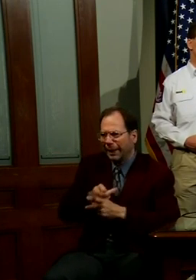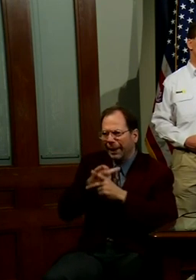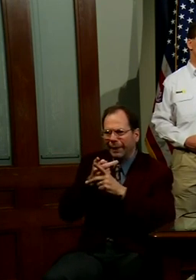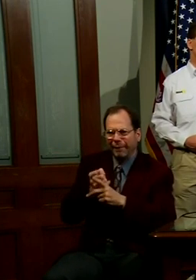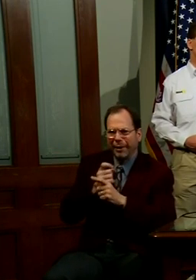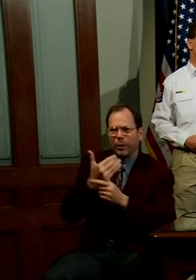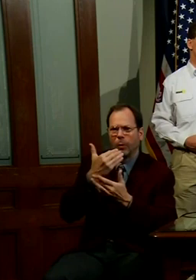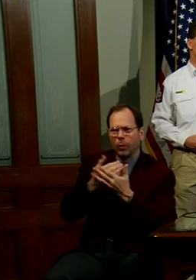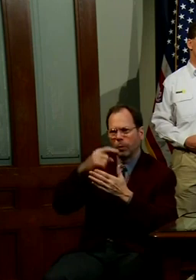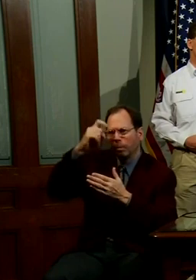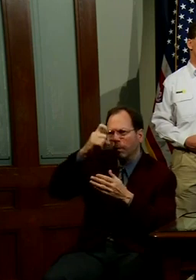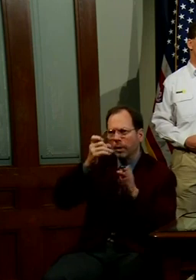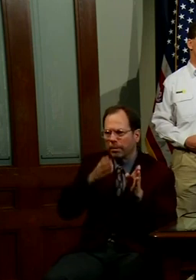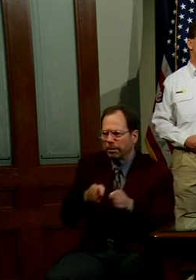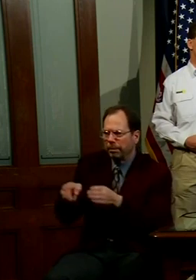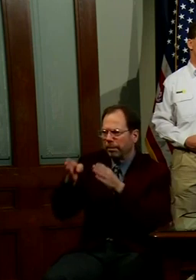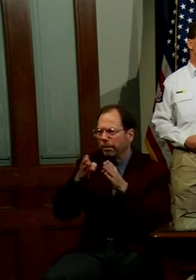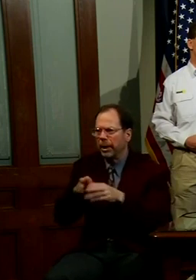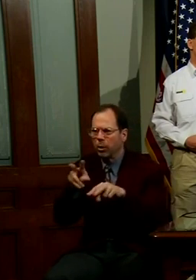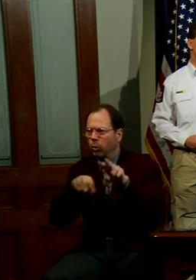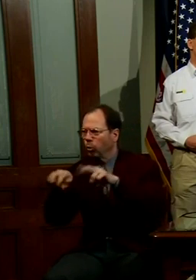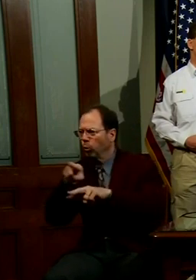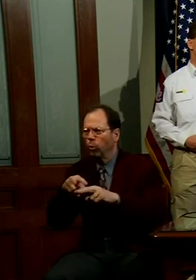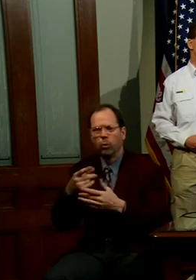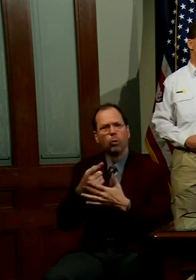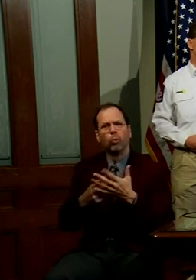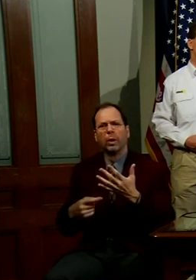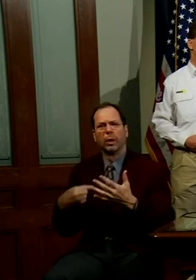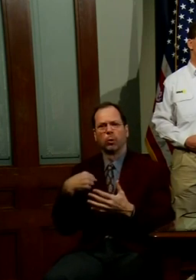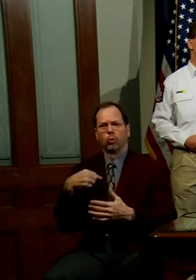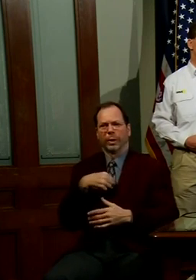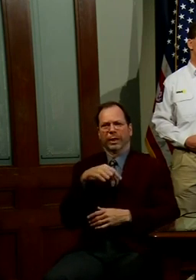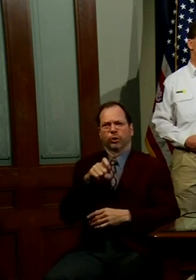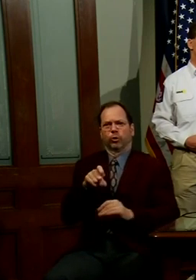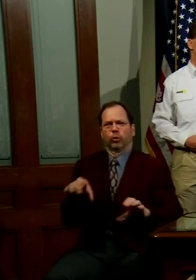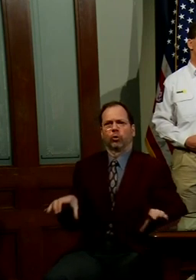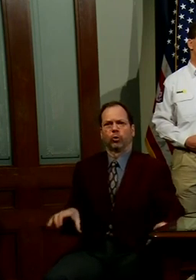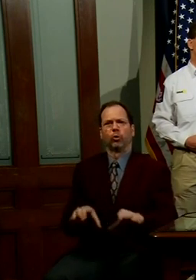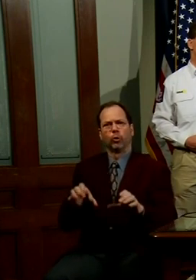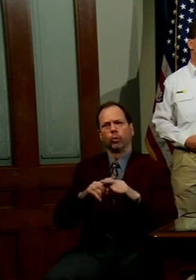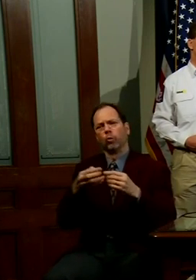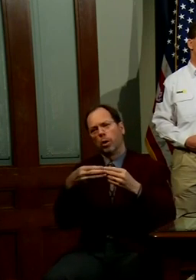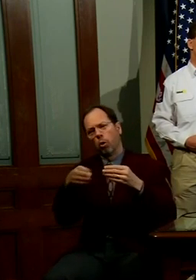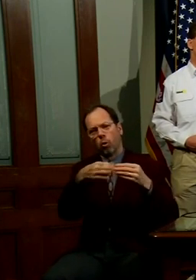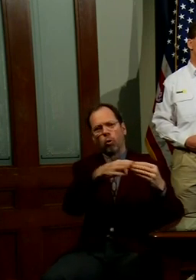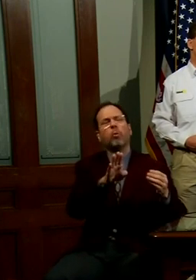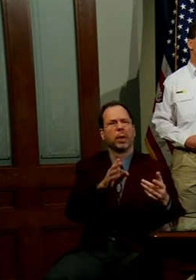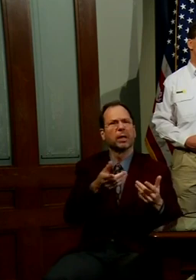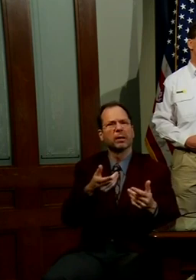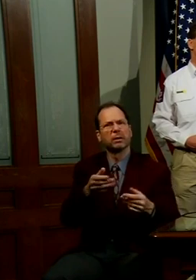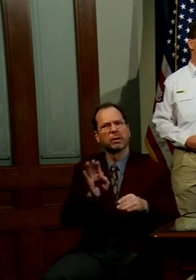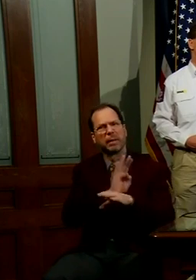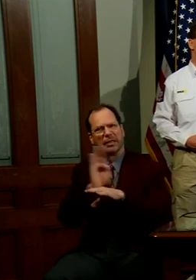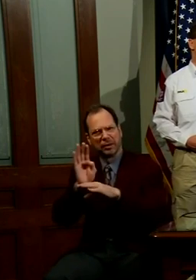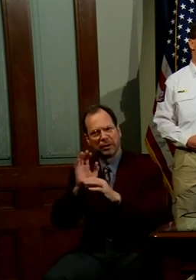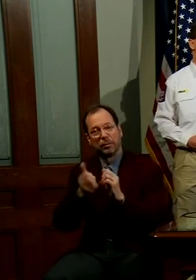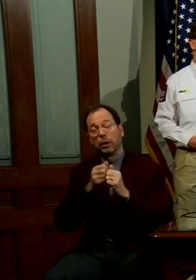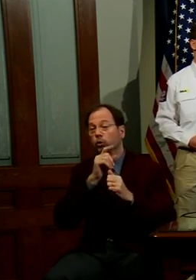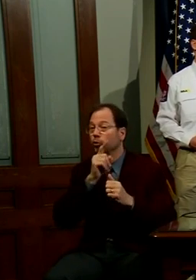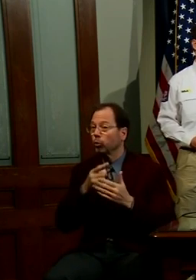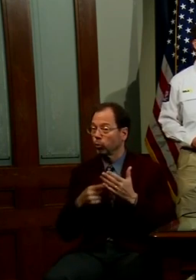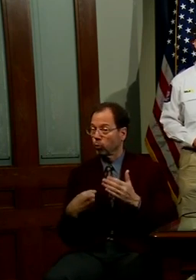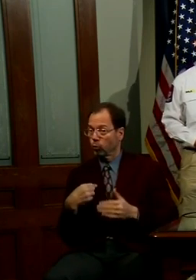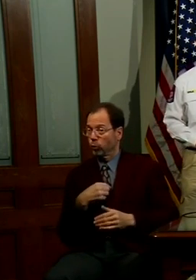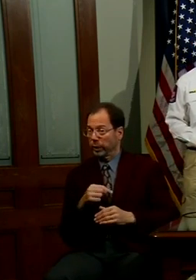strategically evaluate what must be done for Texas to open back up, ensuring that what we are doing